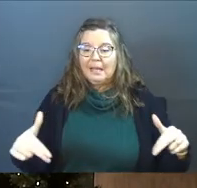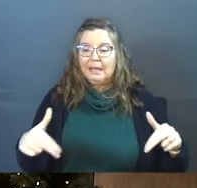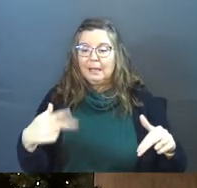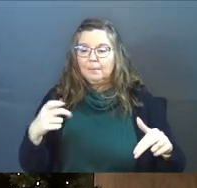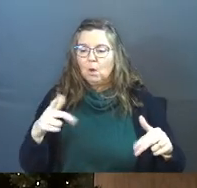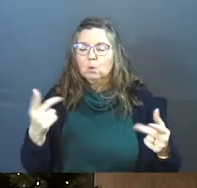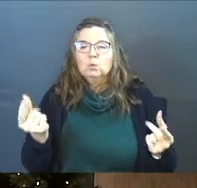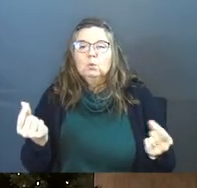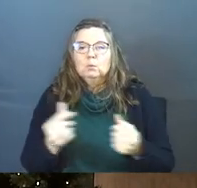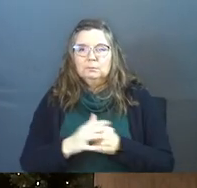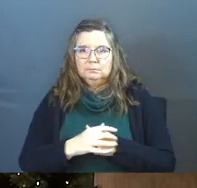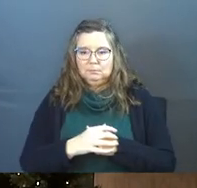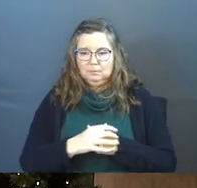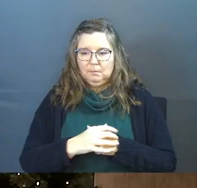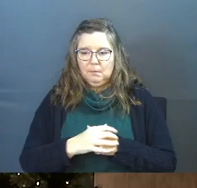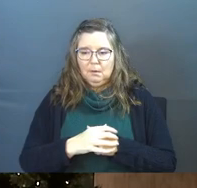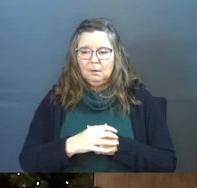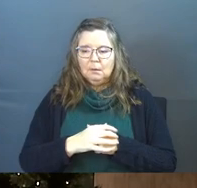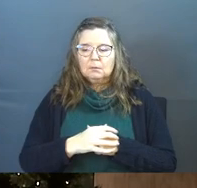buffet, Paul, what do you do?